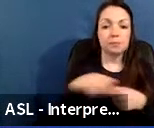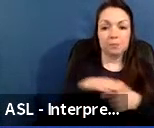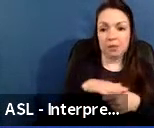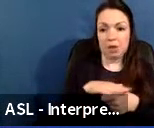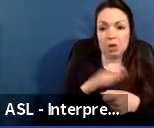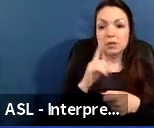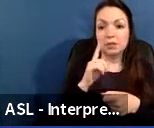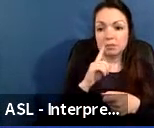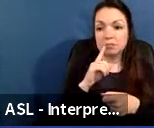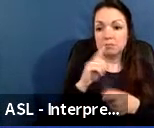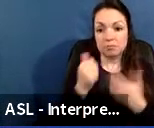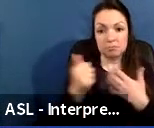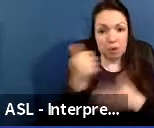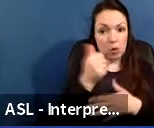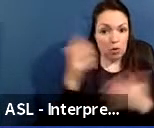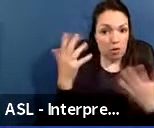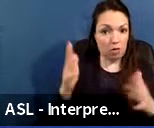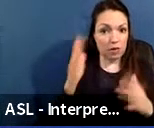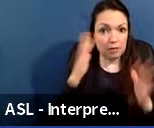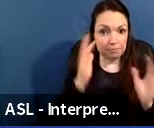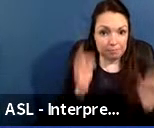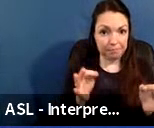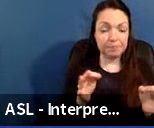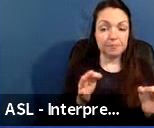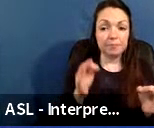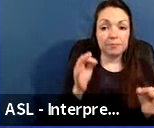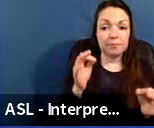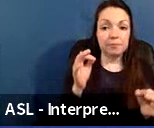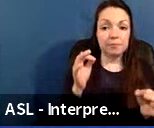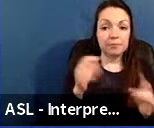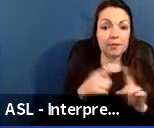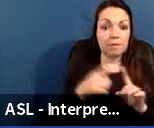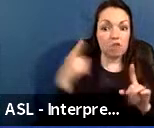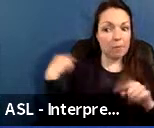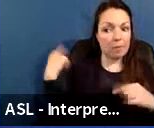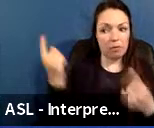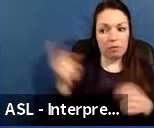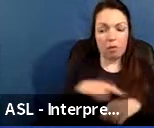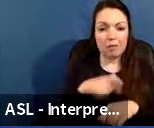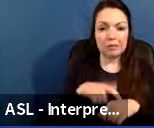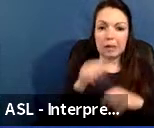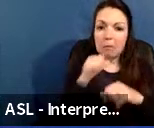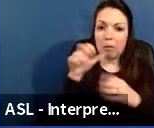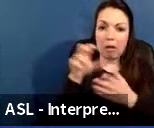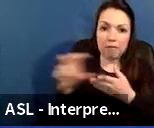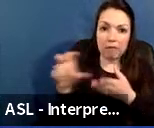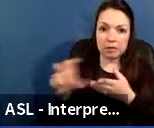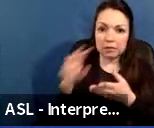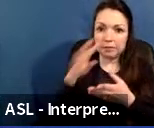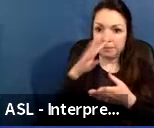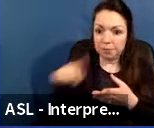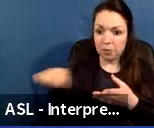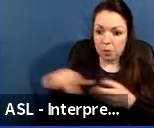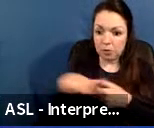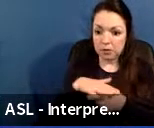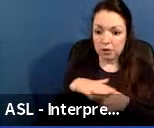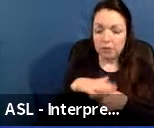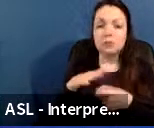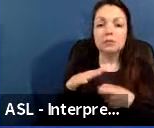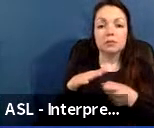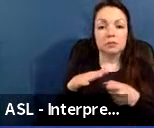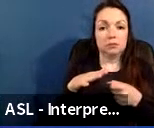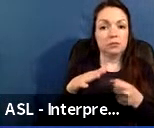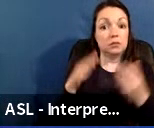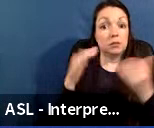resource allocation given historical disinvestment so making sure that we are aligning to have greater impact on equitable outcomes for